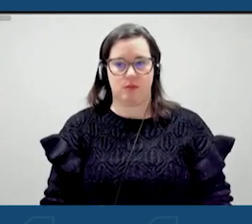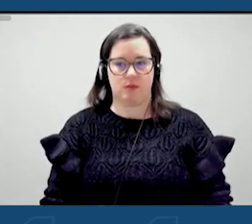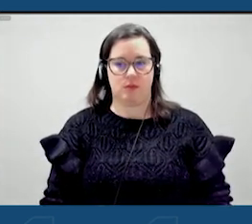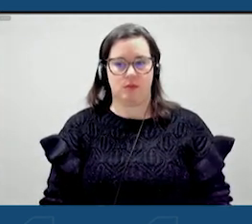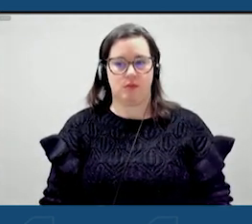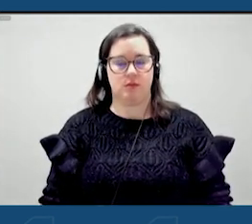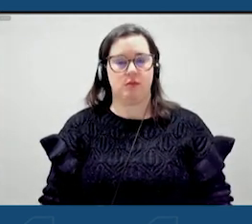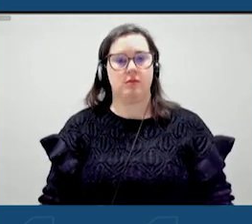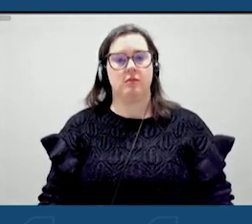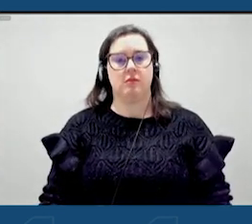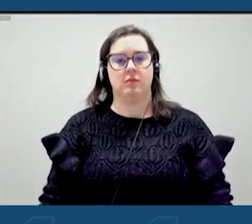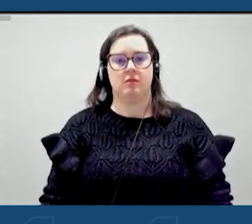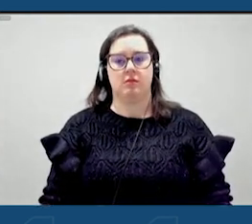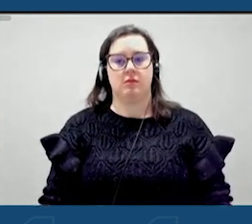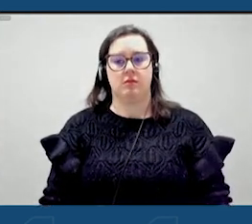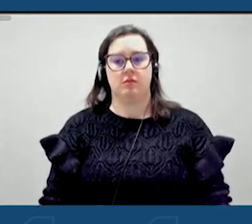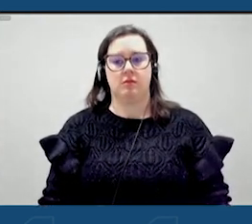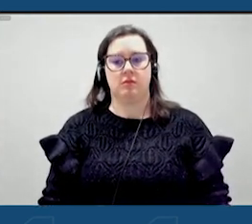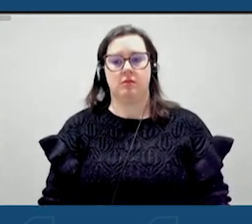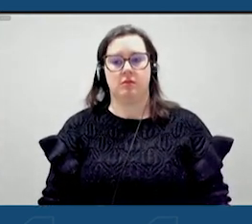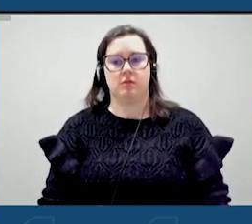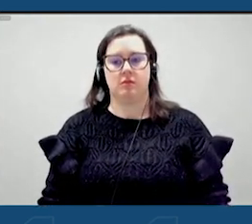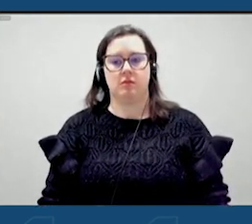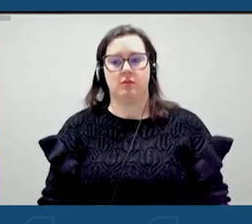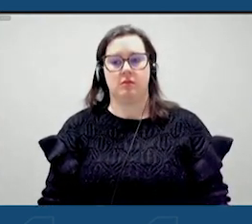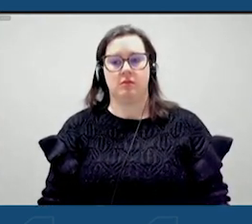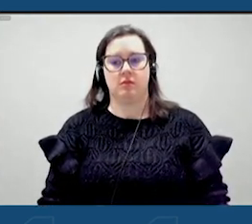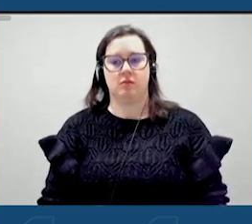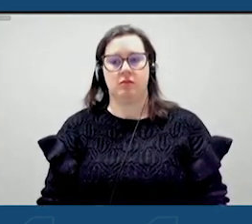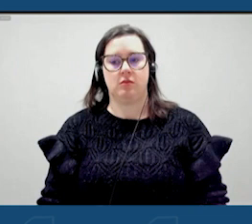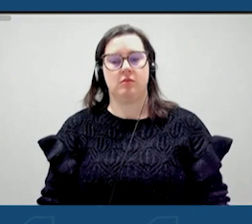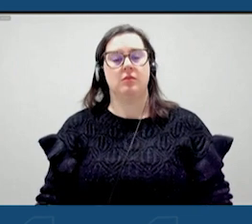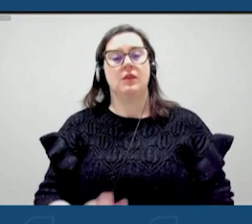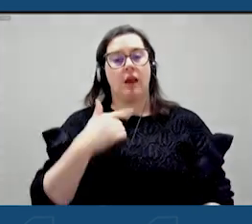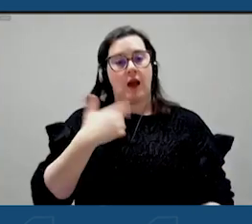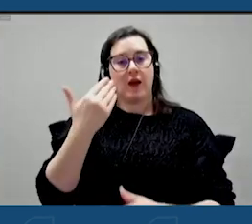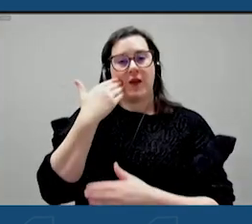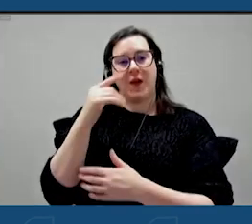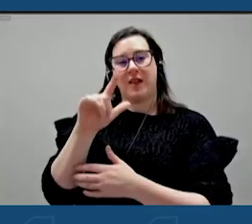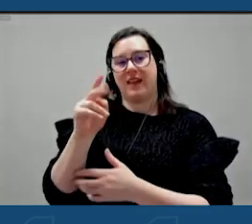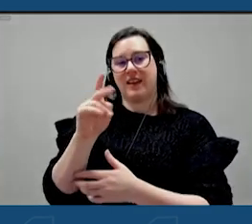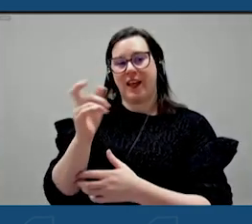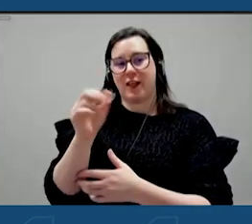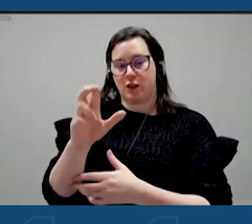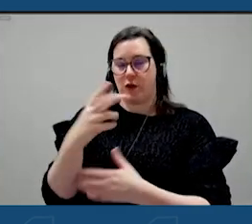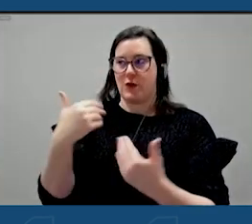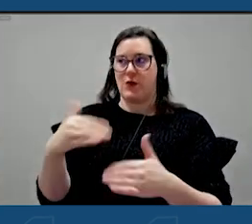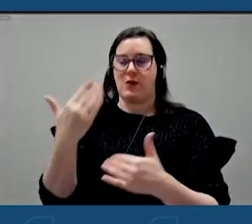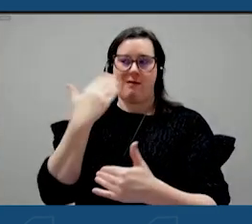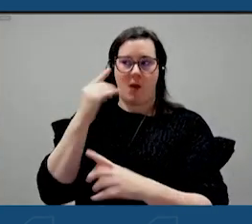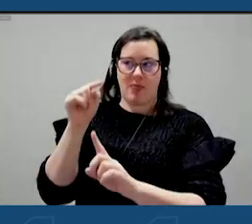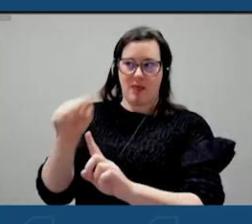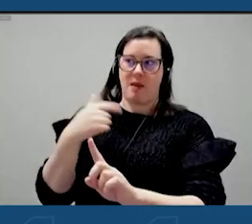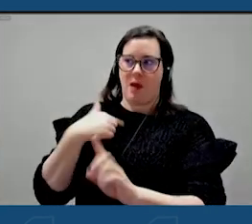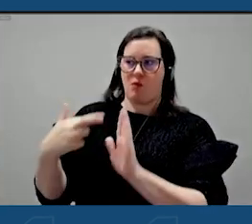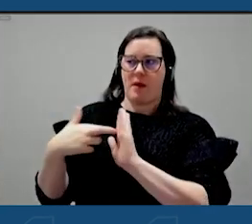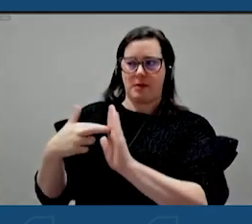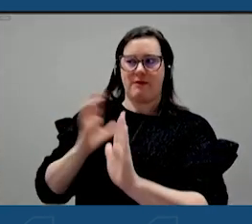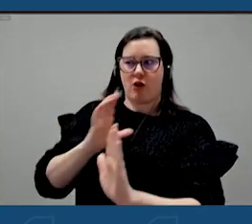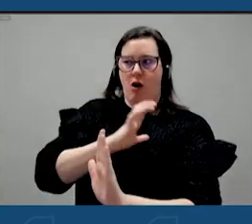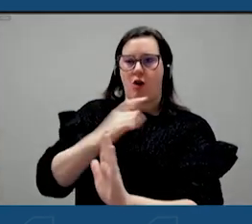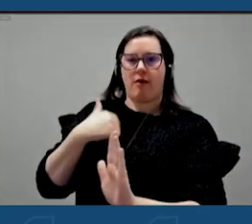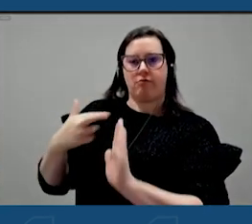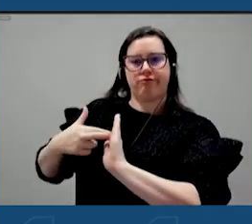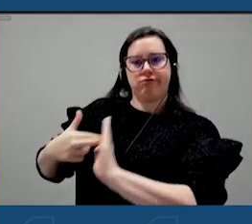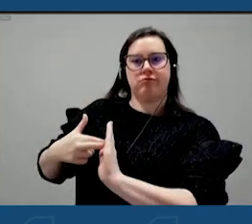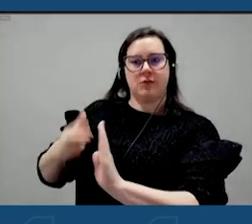I use, I know Lancaster very well. I used to represent in Congress, um, spent a lot of time there and got to know the people. And, um,